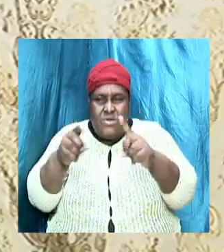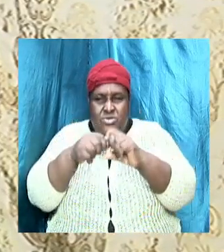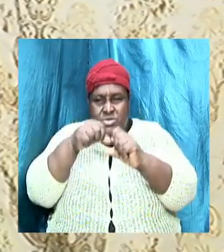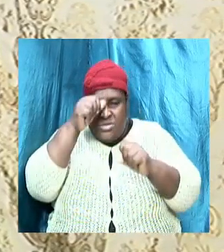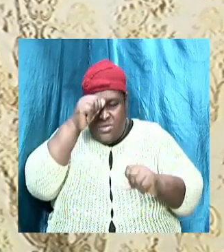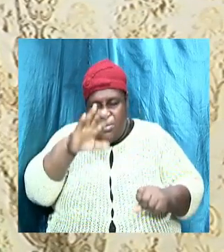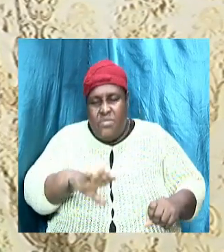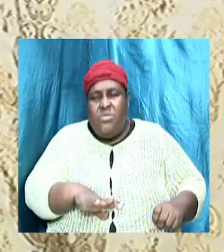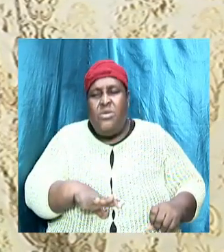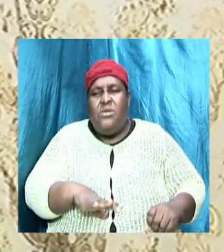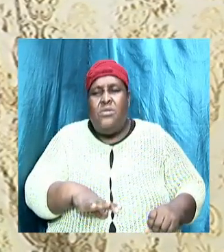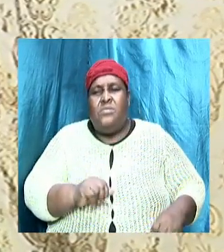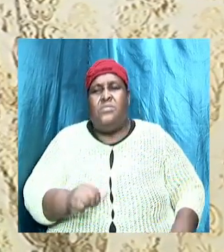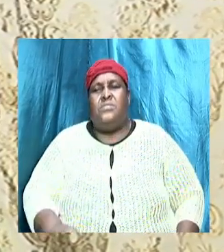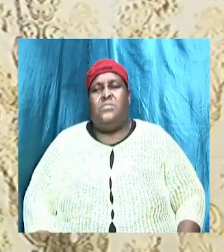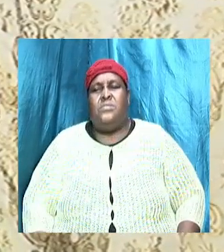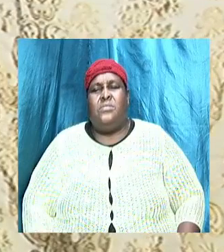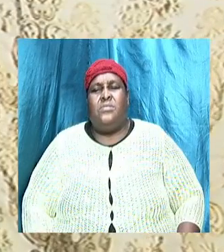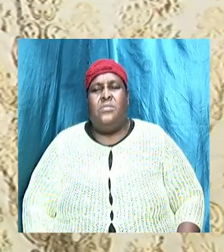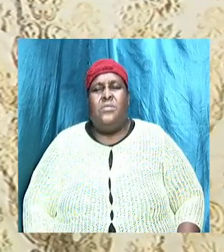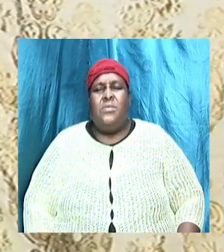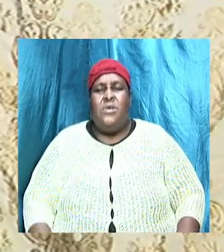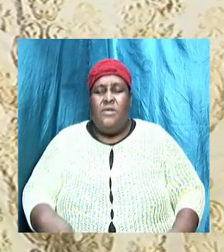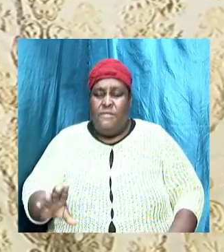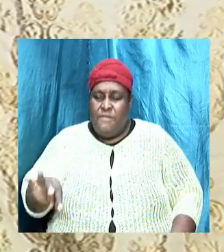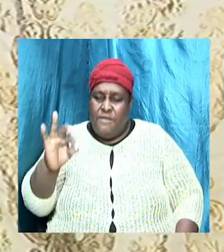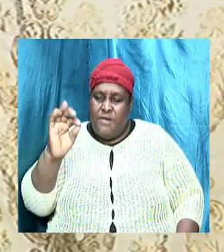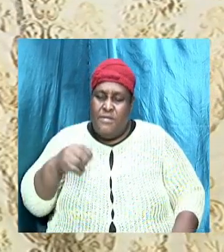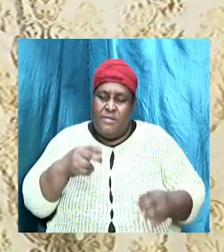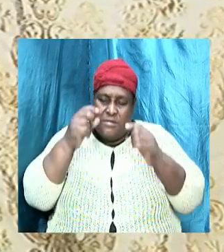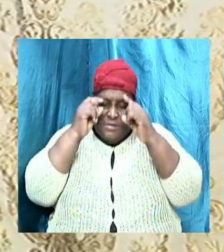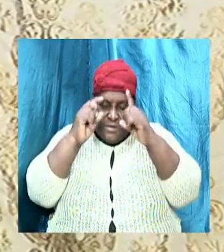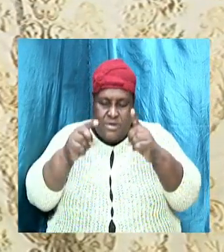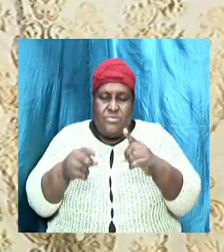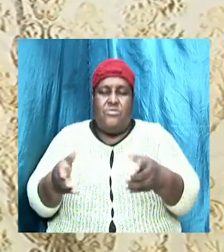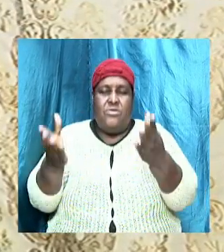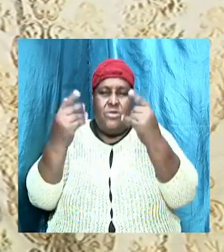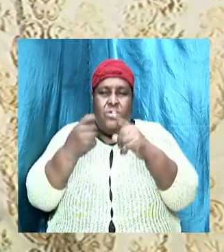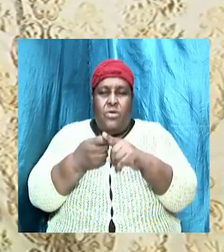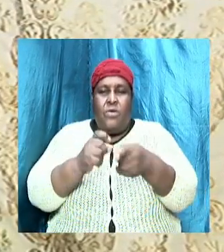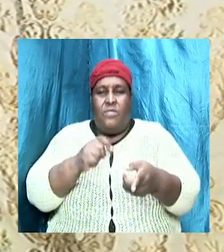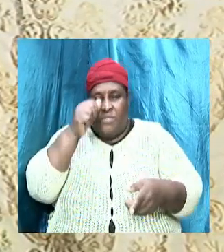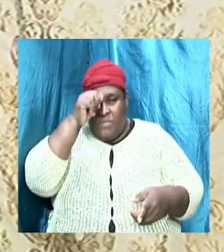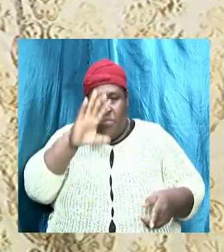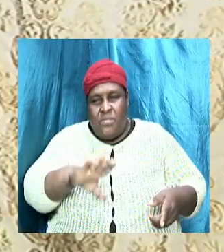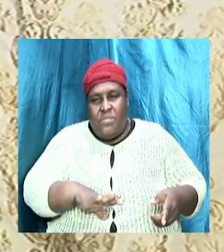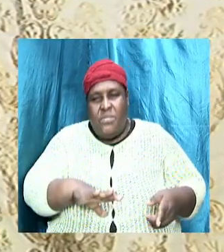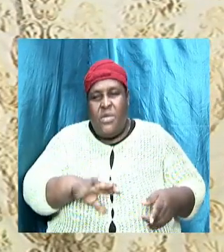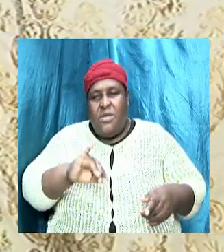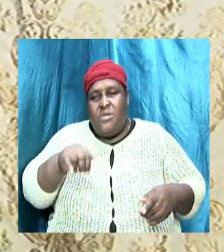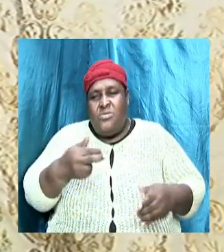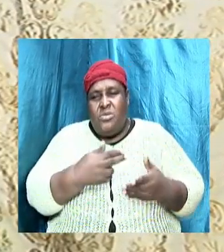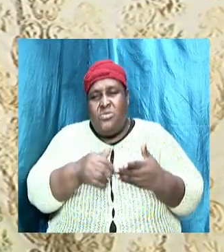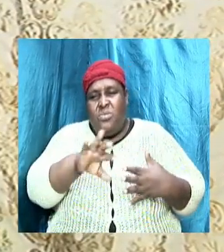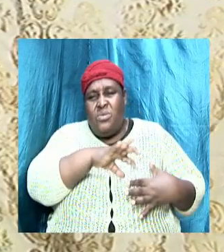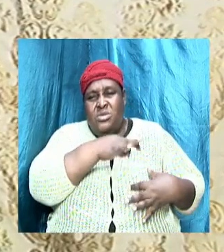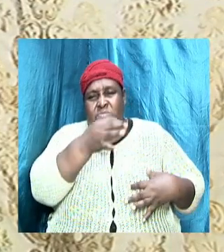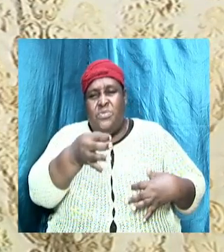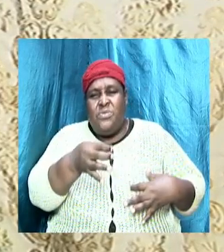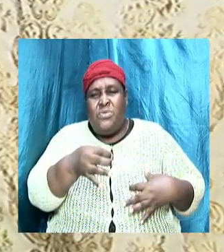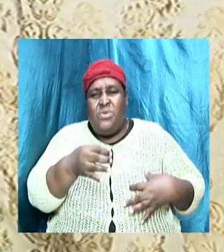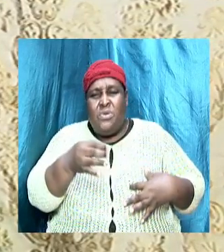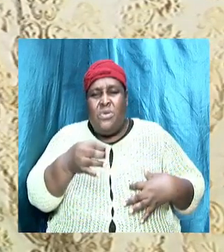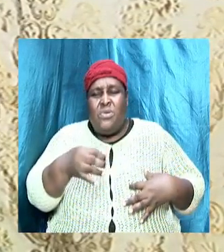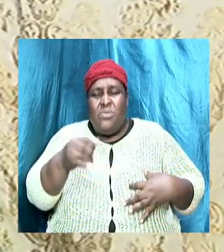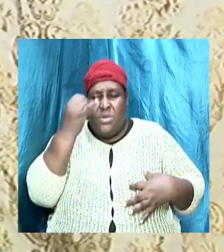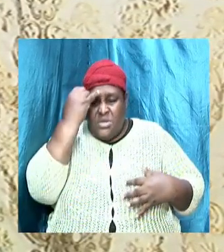will find that there will be doctrines that come from men. And just as though the Holy Spirit will inspire men